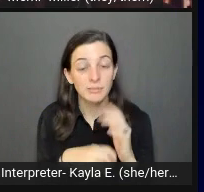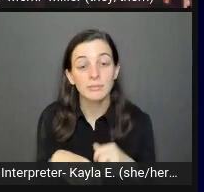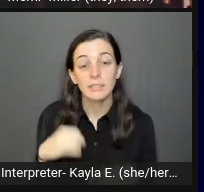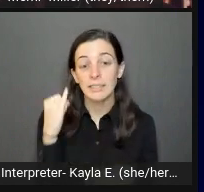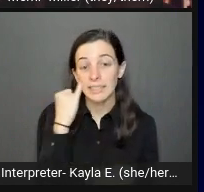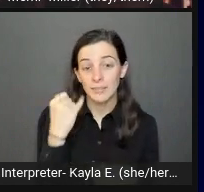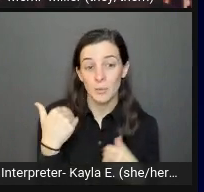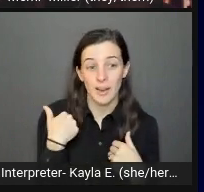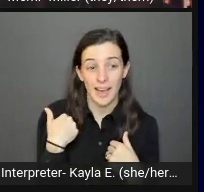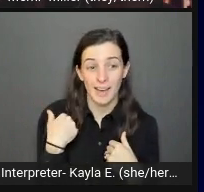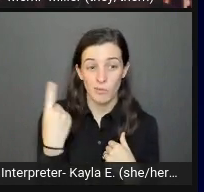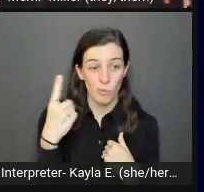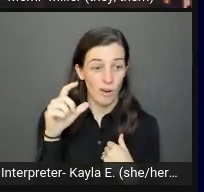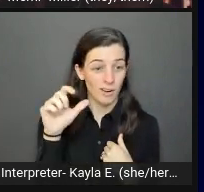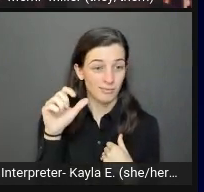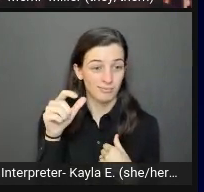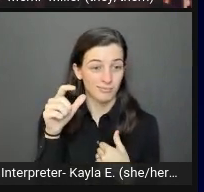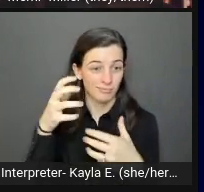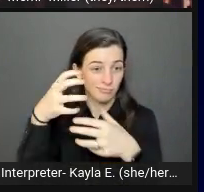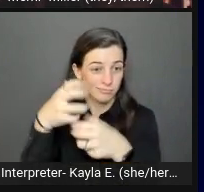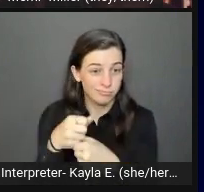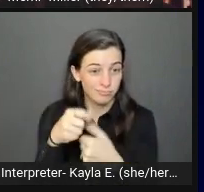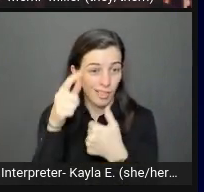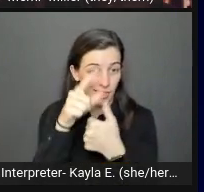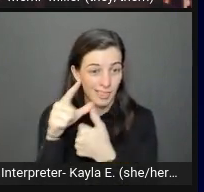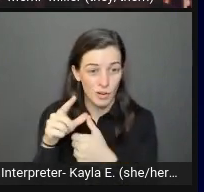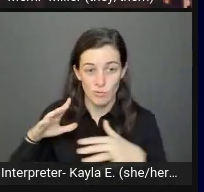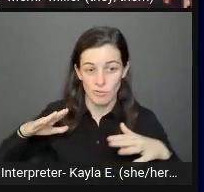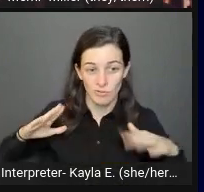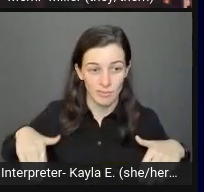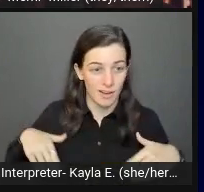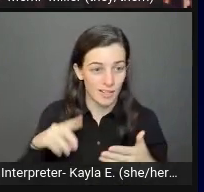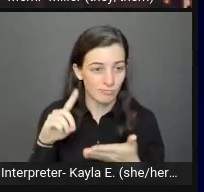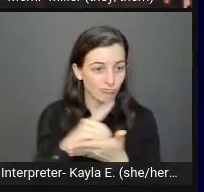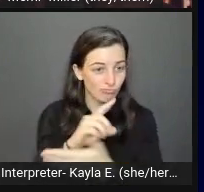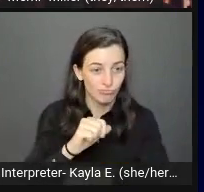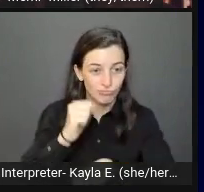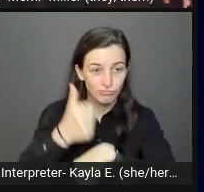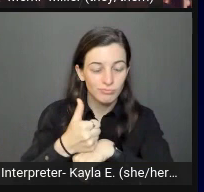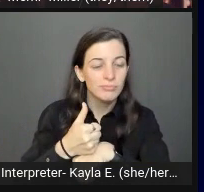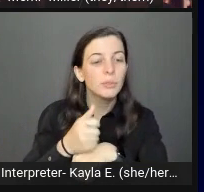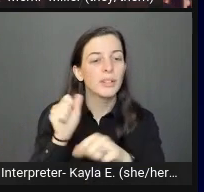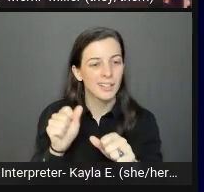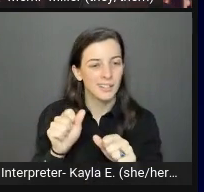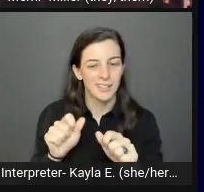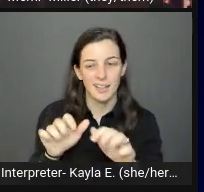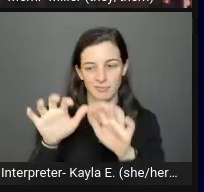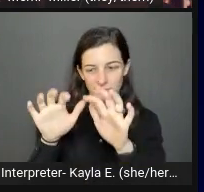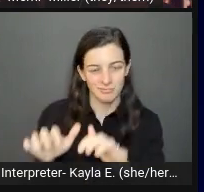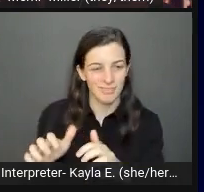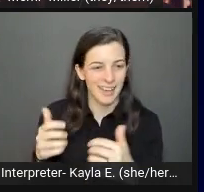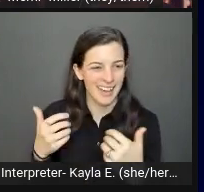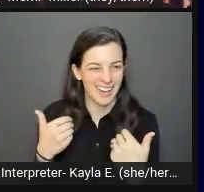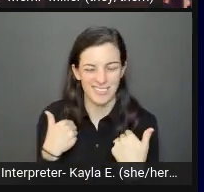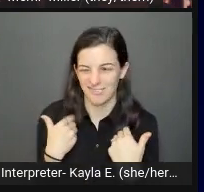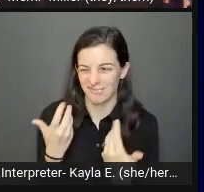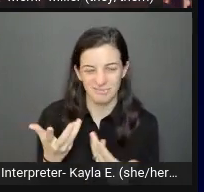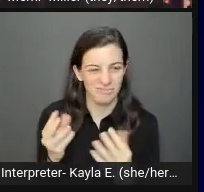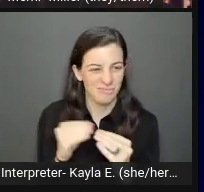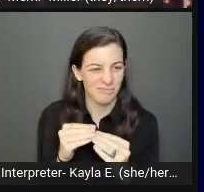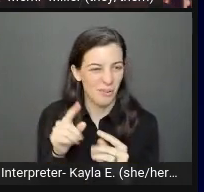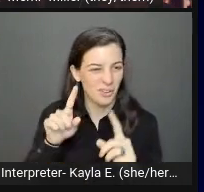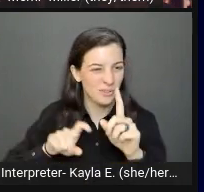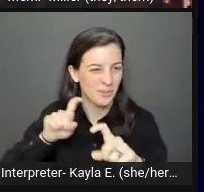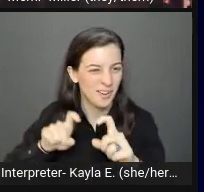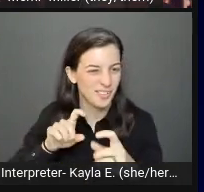acronym hasn't been defined yet, you can leave a user with more questions than answers. And alt text should be all about